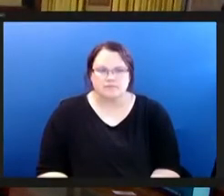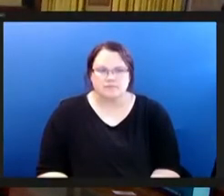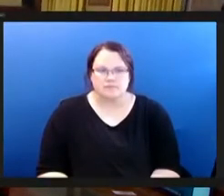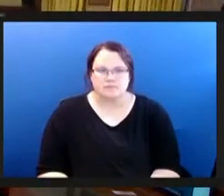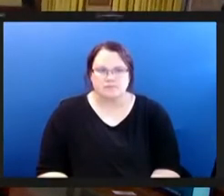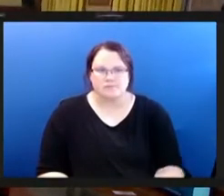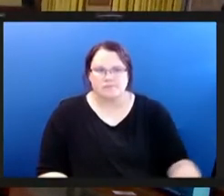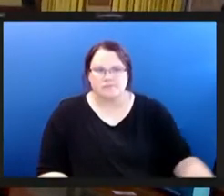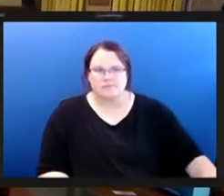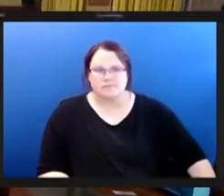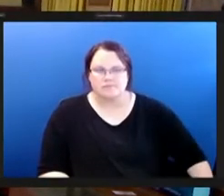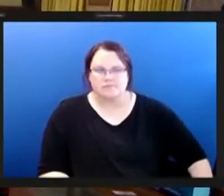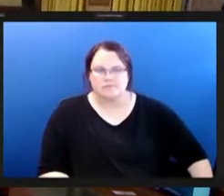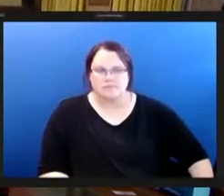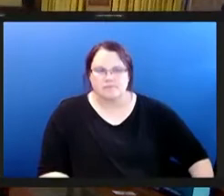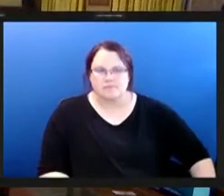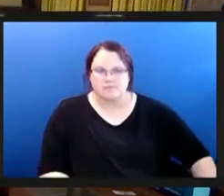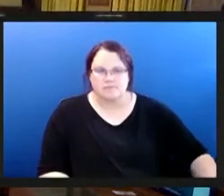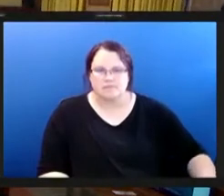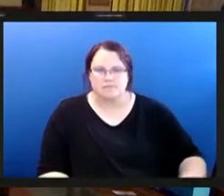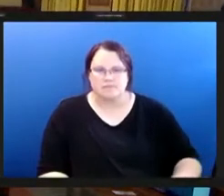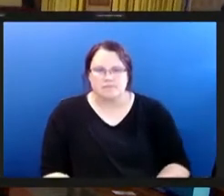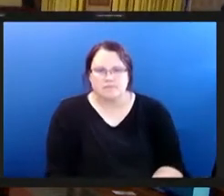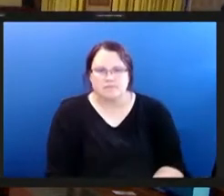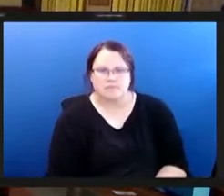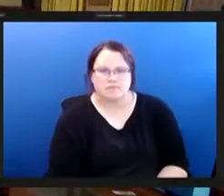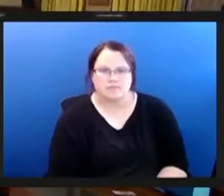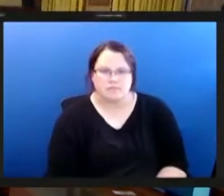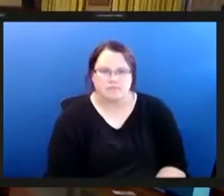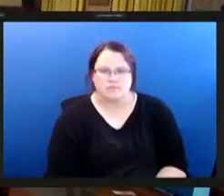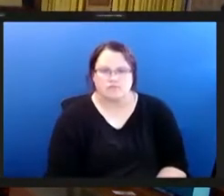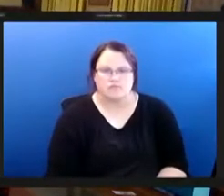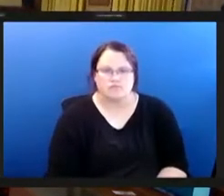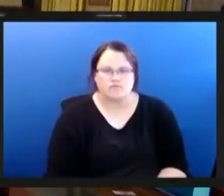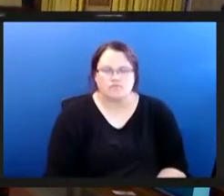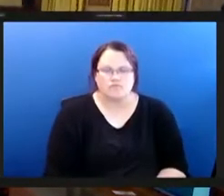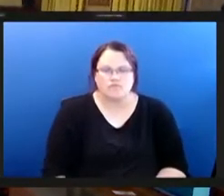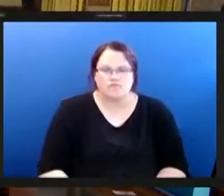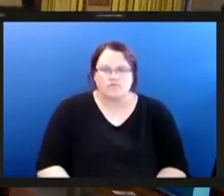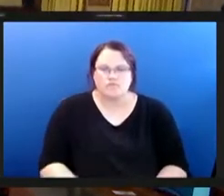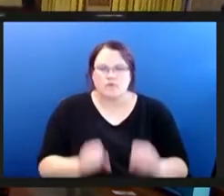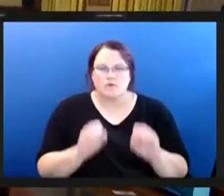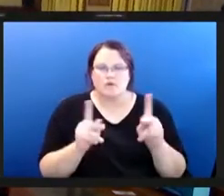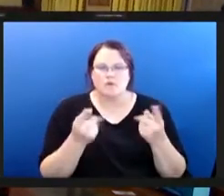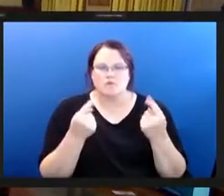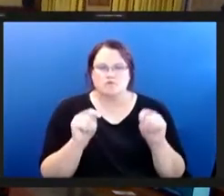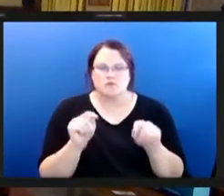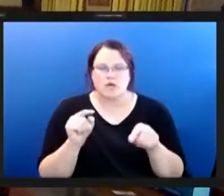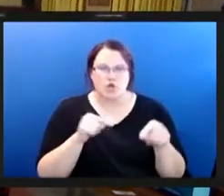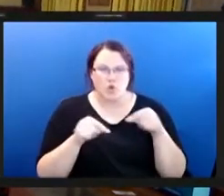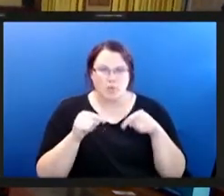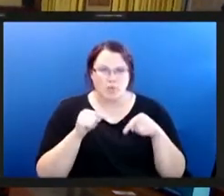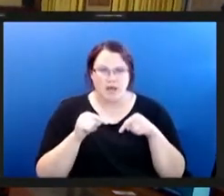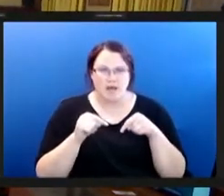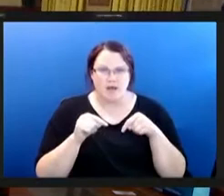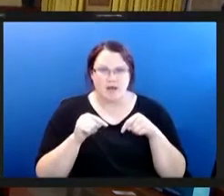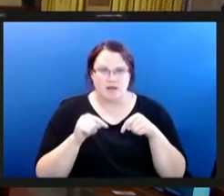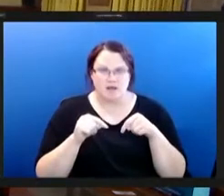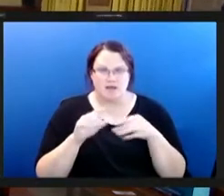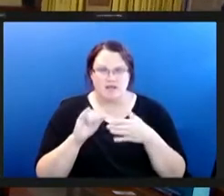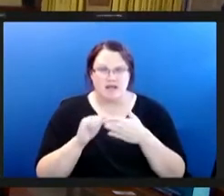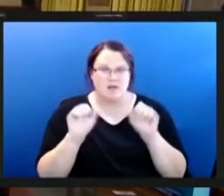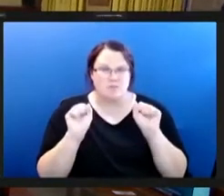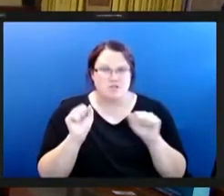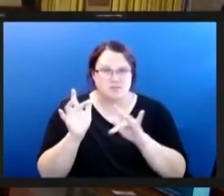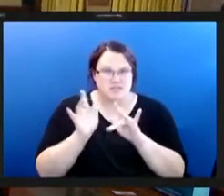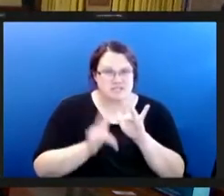we can if you don't see okay if you get back we'll try to circle back to the speakers that we might have dismissed